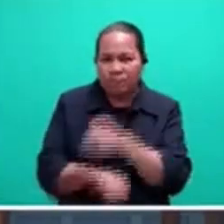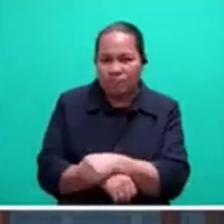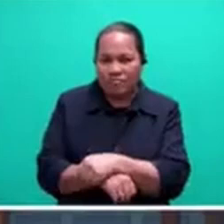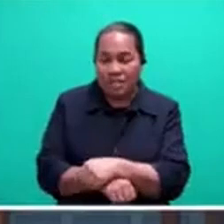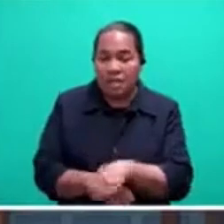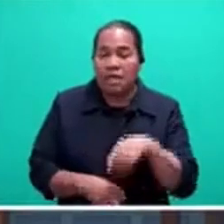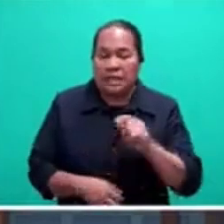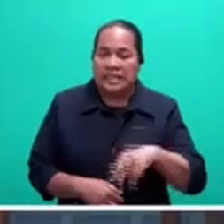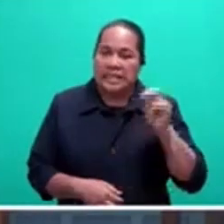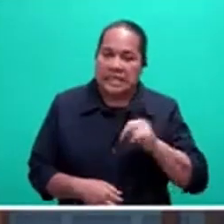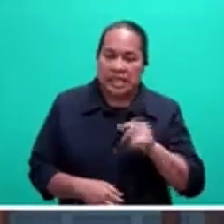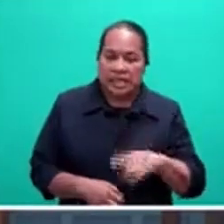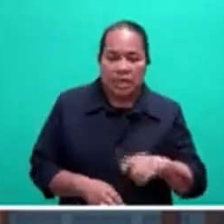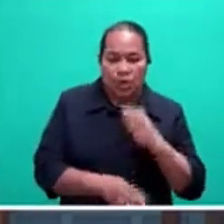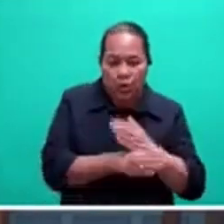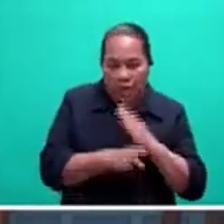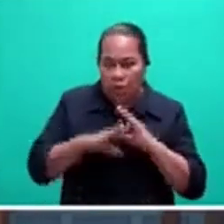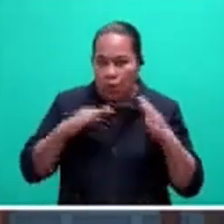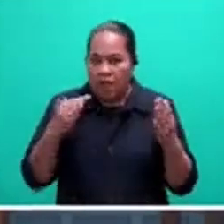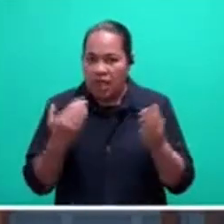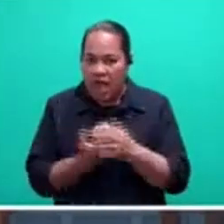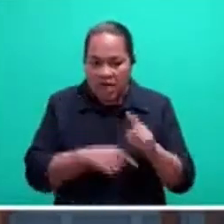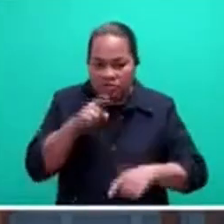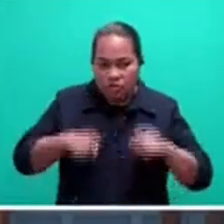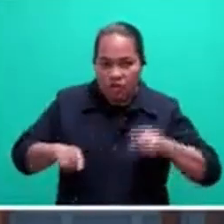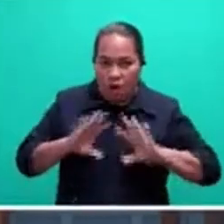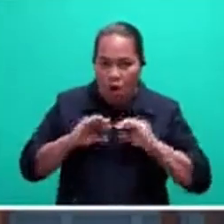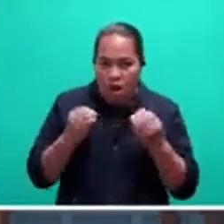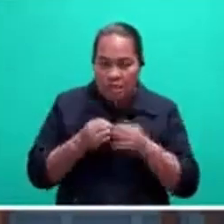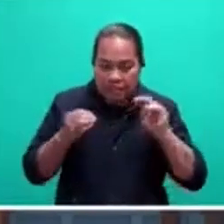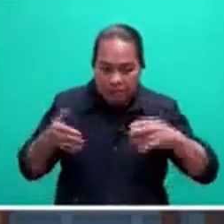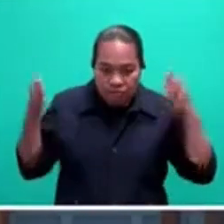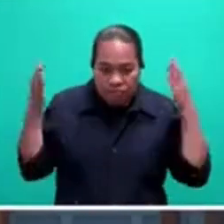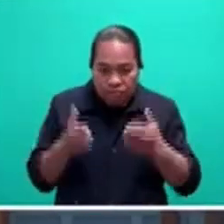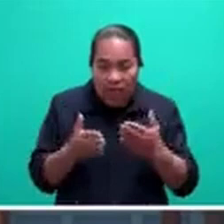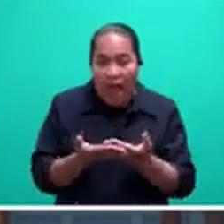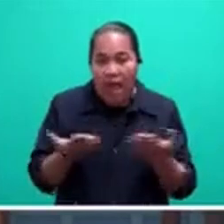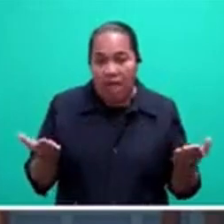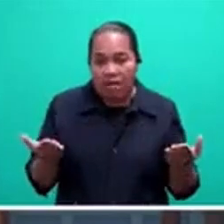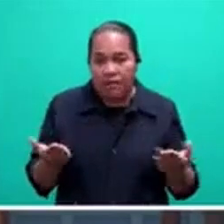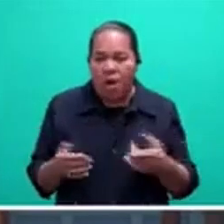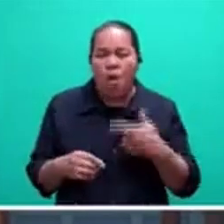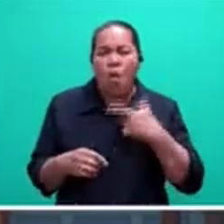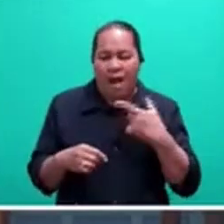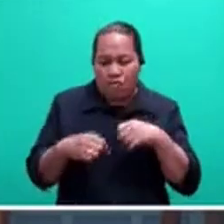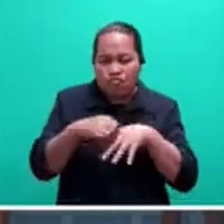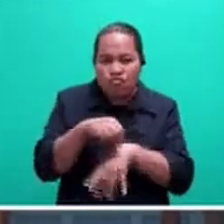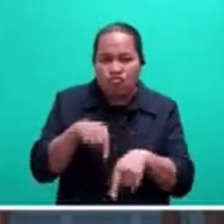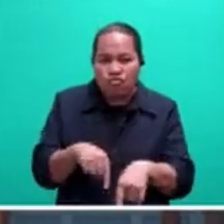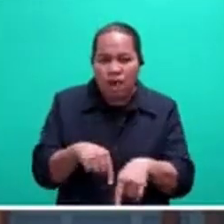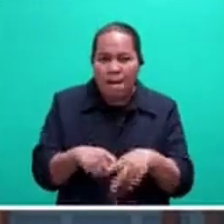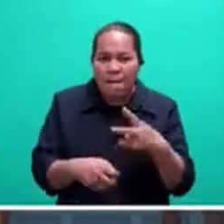concerted effort and multi-stakeholder engagement targeted at addressing the root cause, including